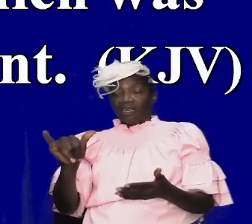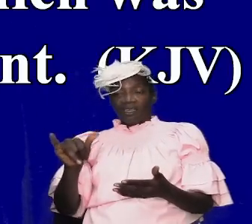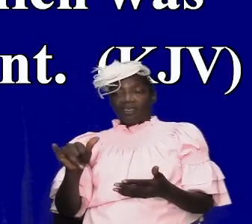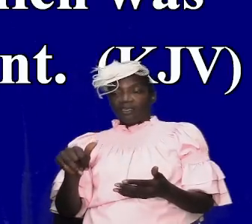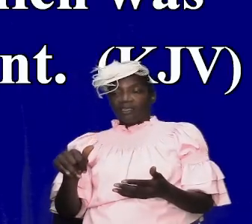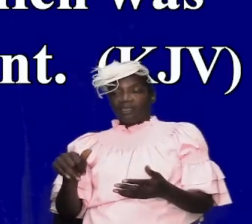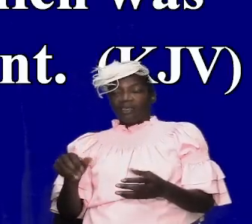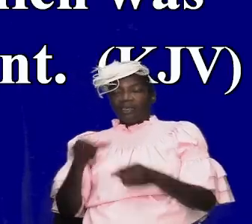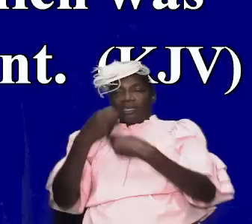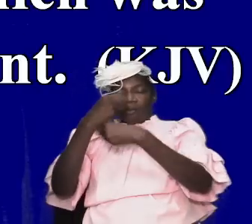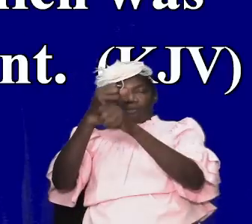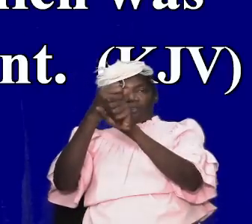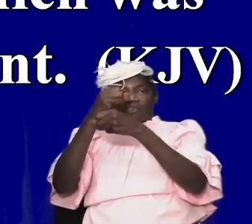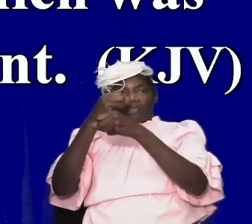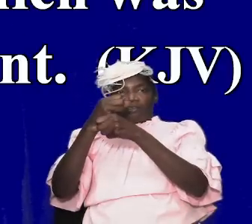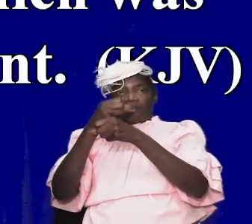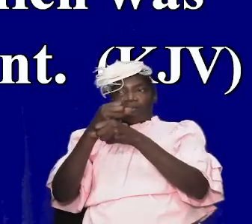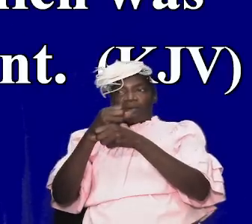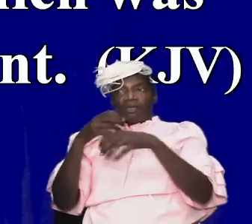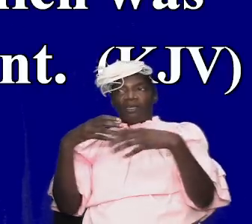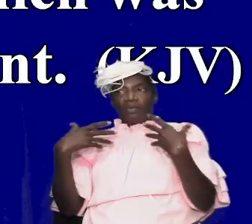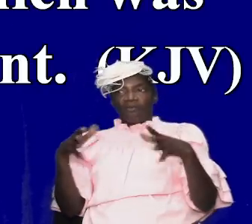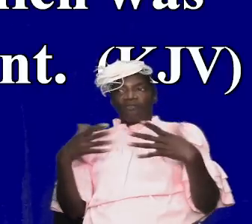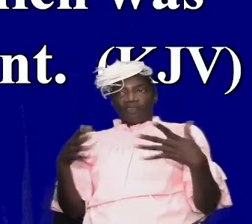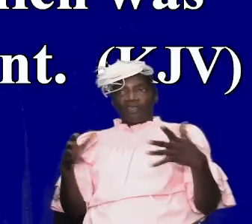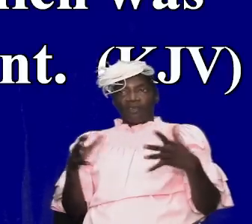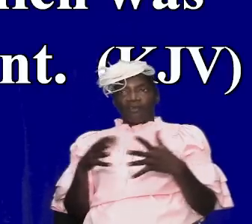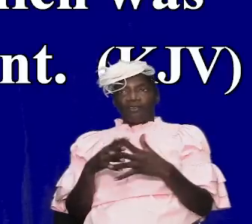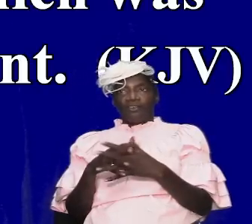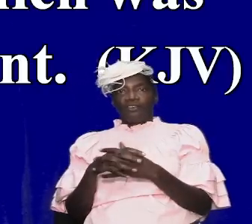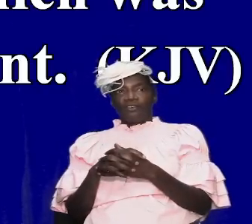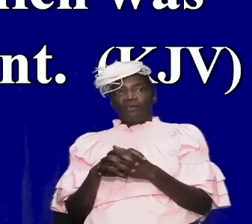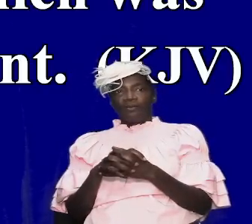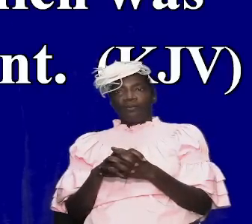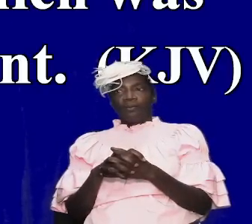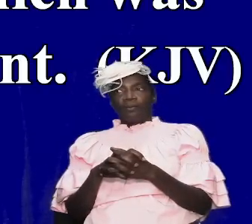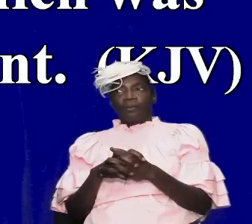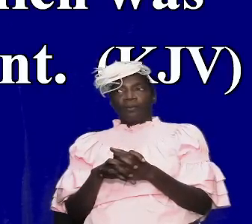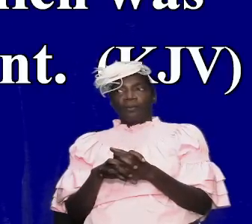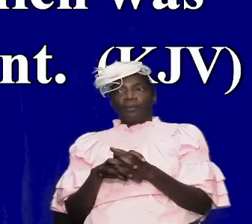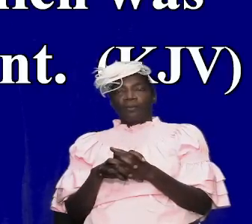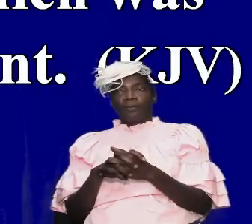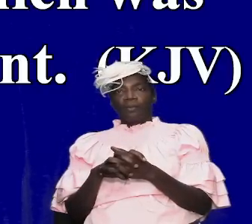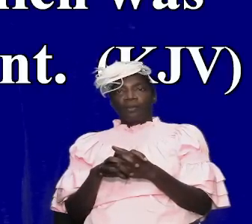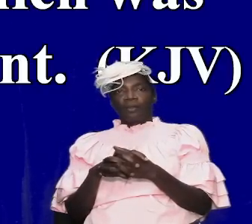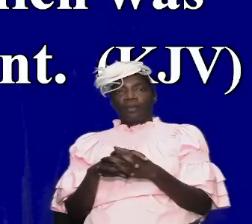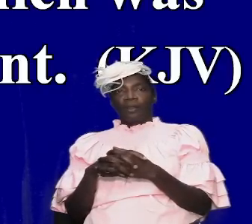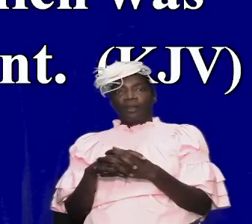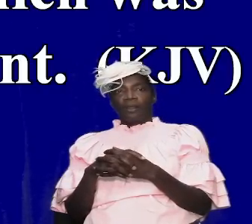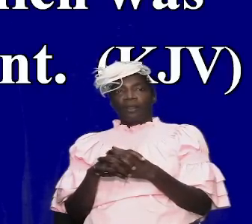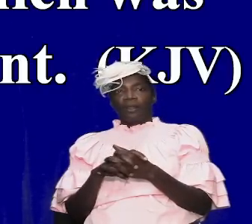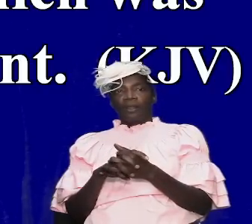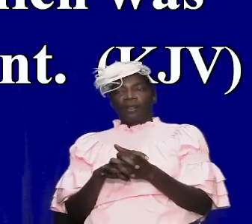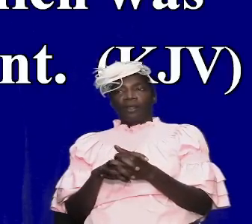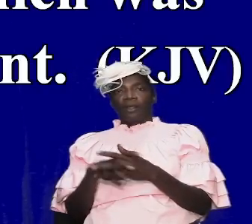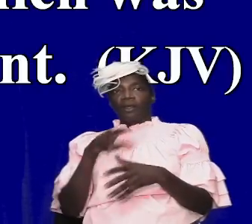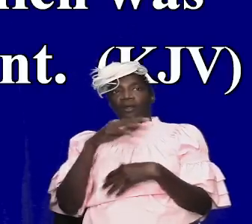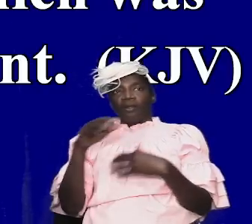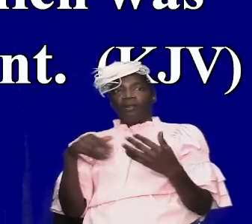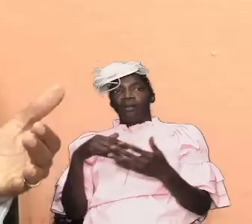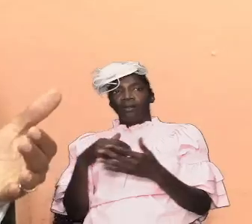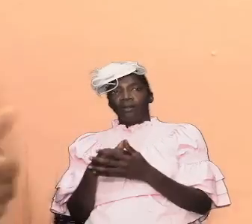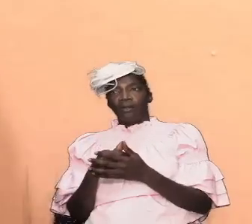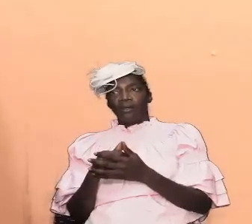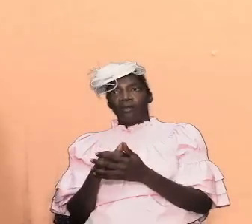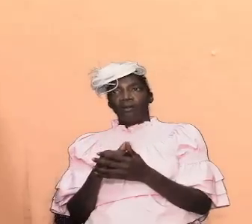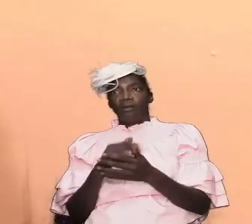having done that having done that they they it was all there in